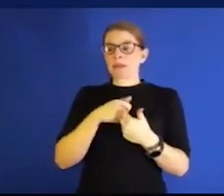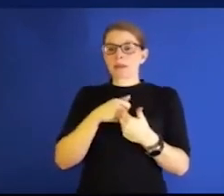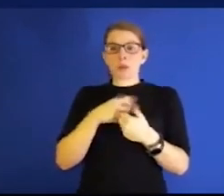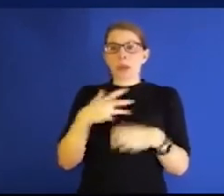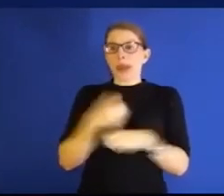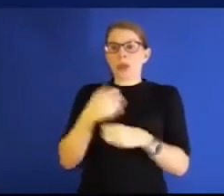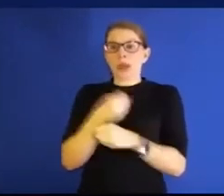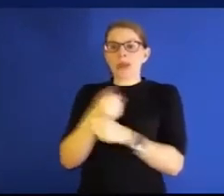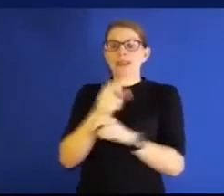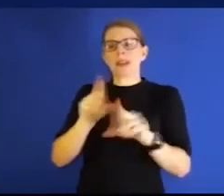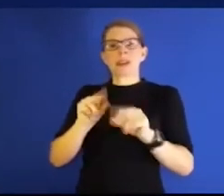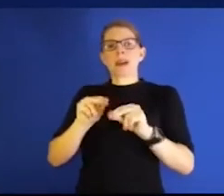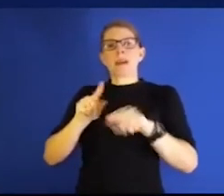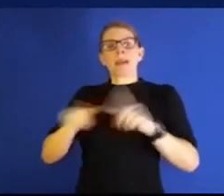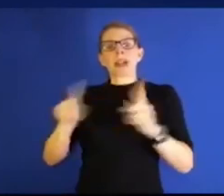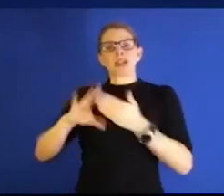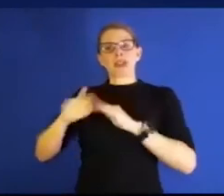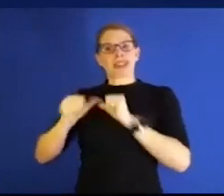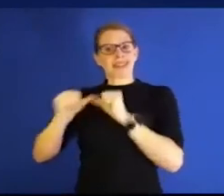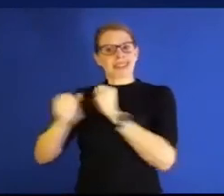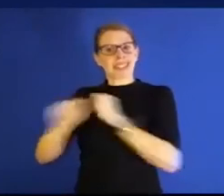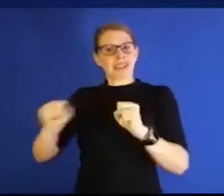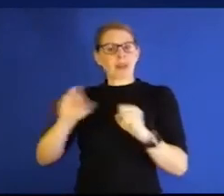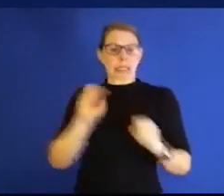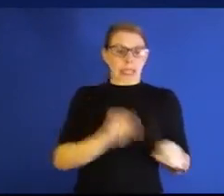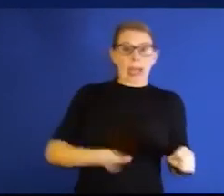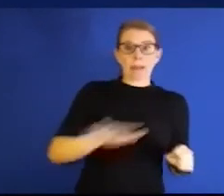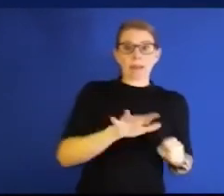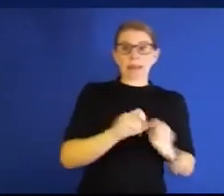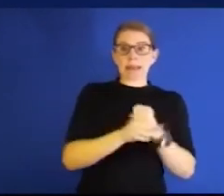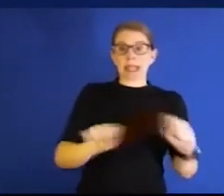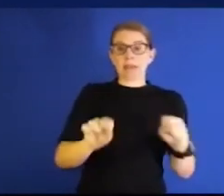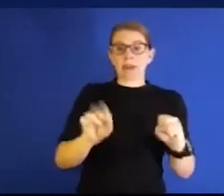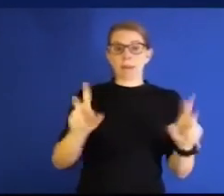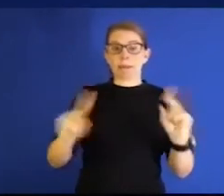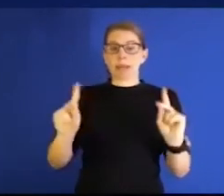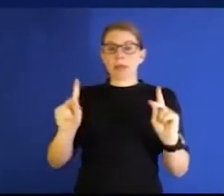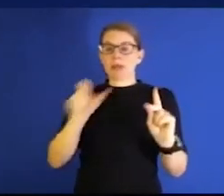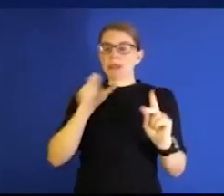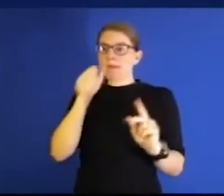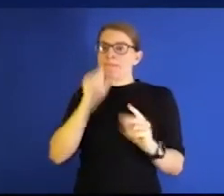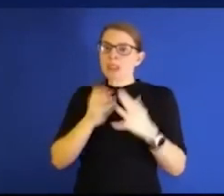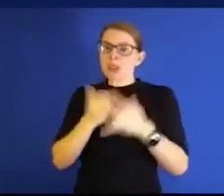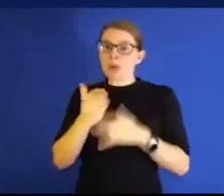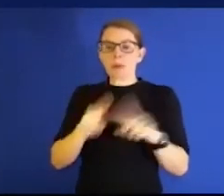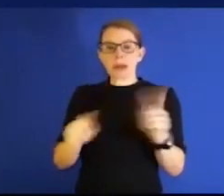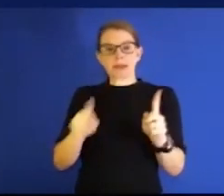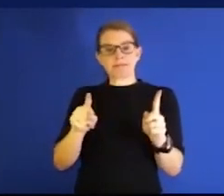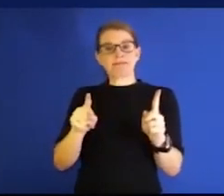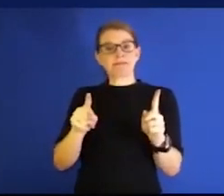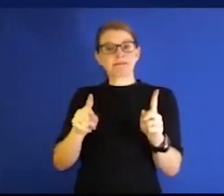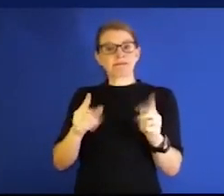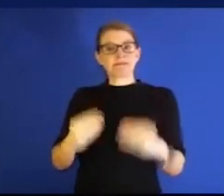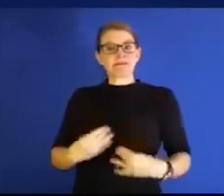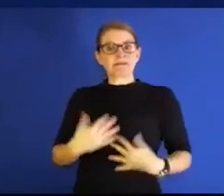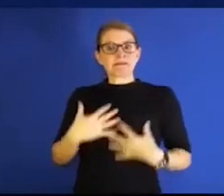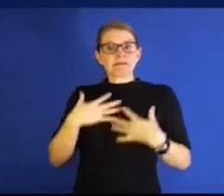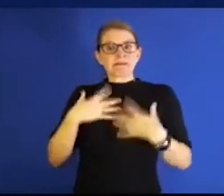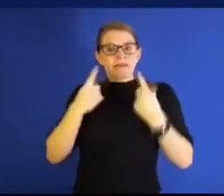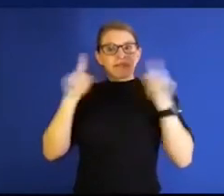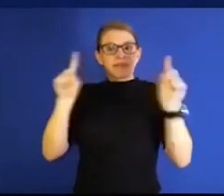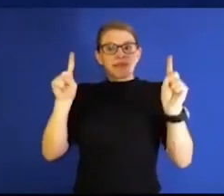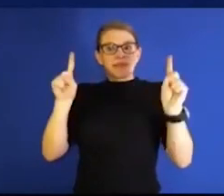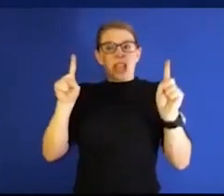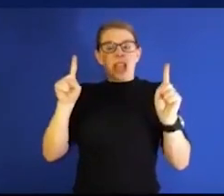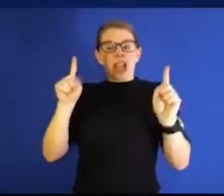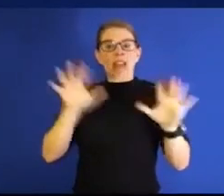kept a community safe, a campus safe, and people have not just gotten through it, but they've actually kind of thrived. Then I think you have to step back and say,